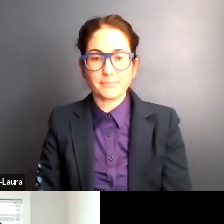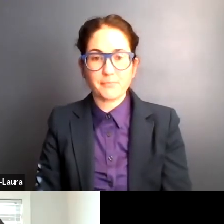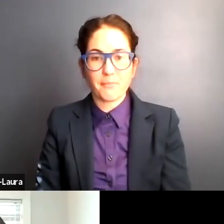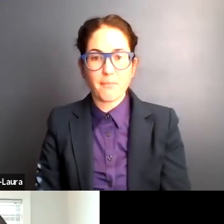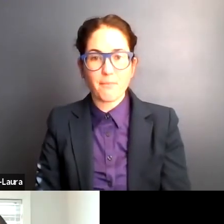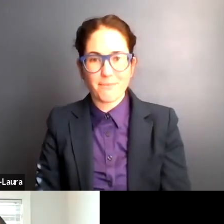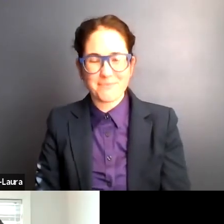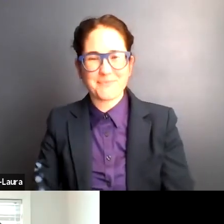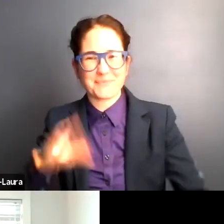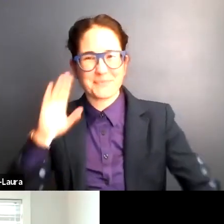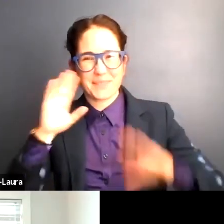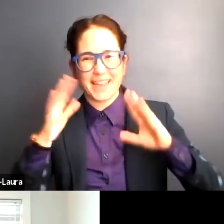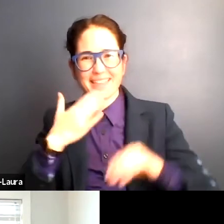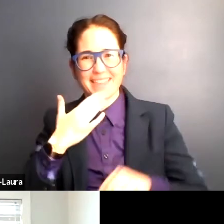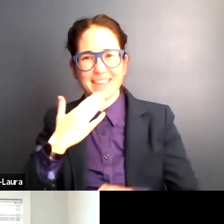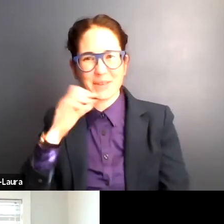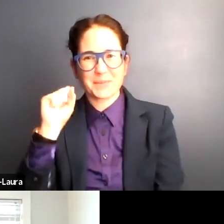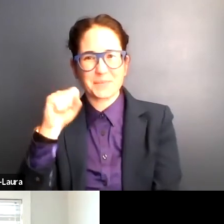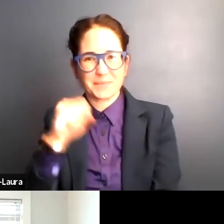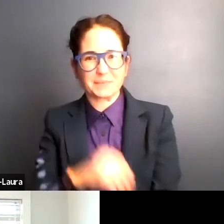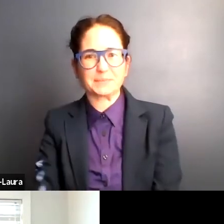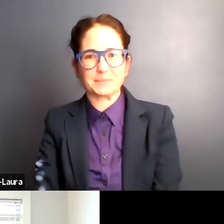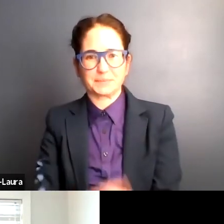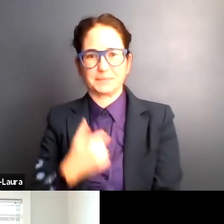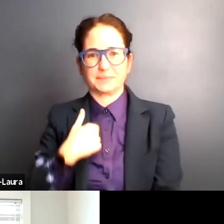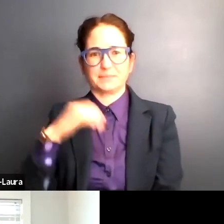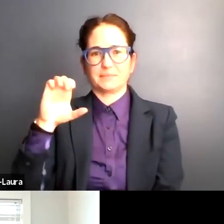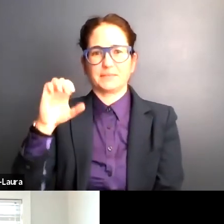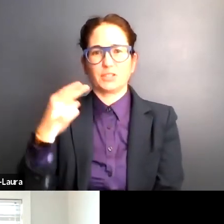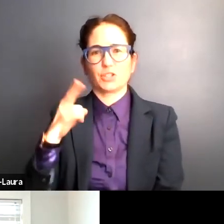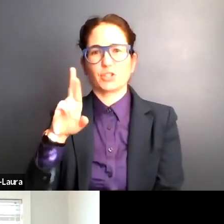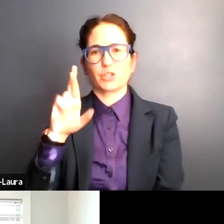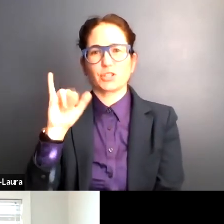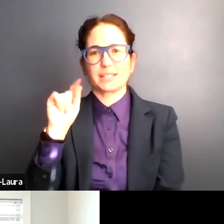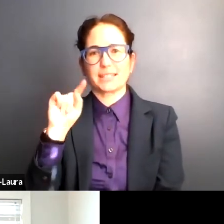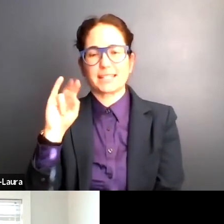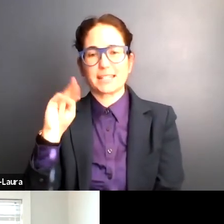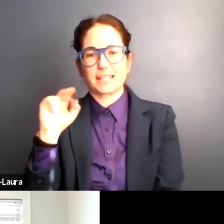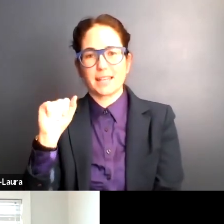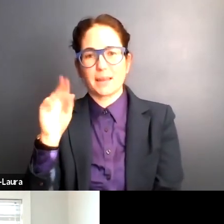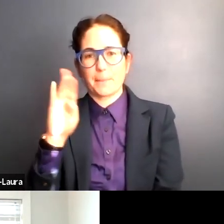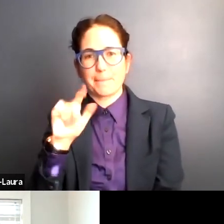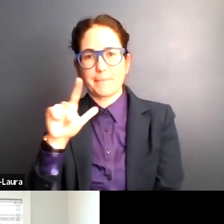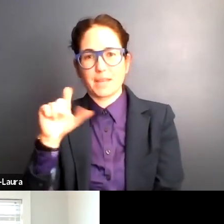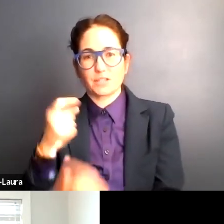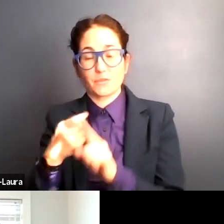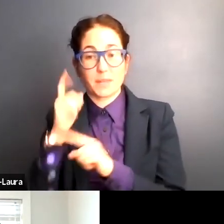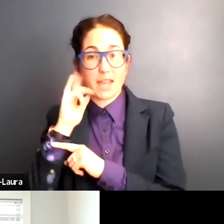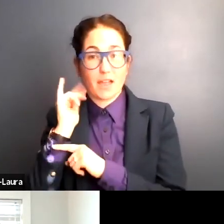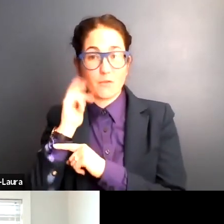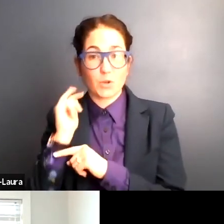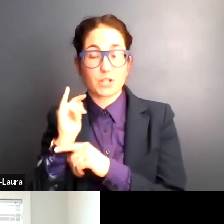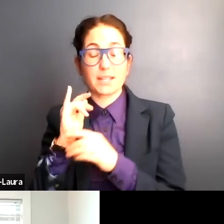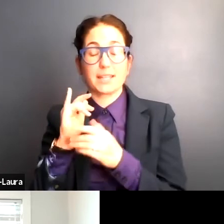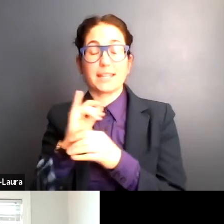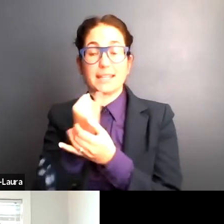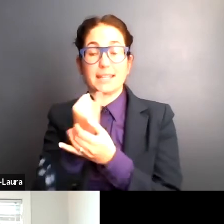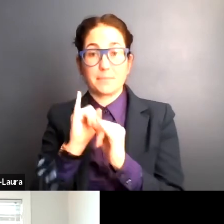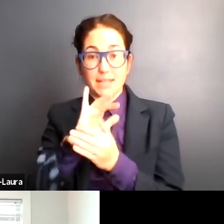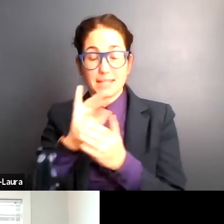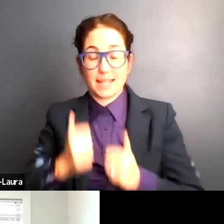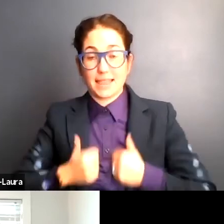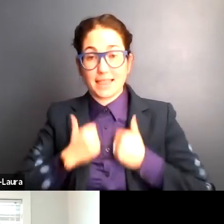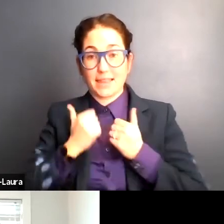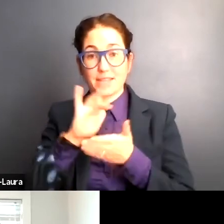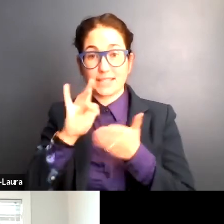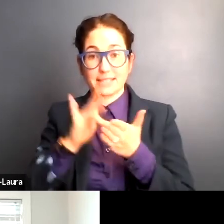Hi, thank you. Uh, I'm Christina Mills from the California Foundation for Independent Living Centers. Uh, I'm wearing a black